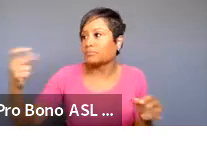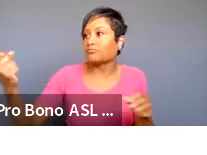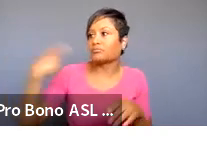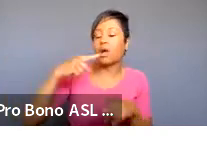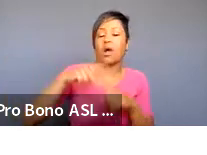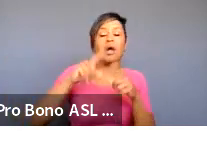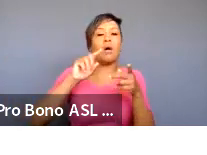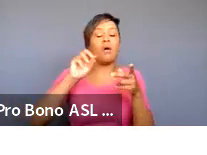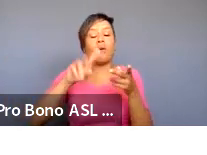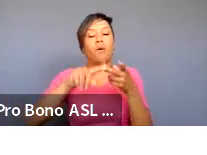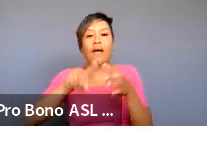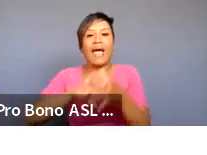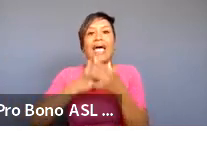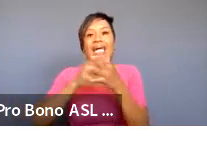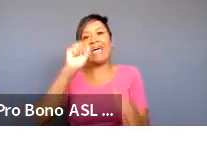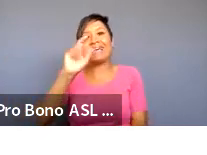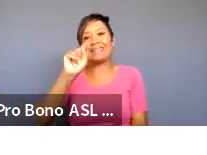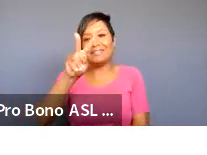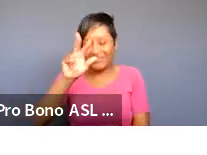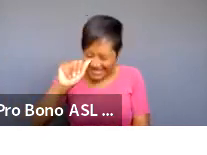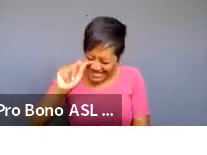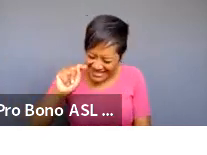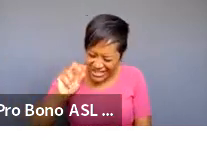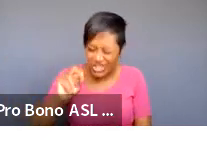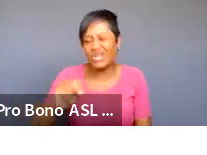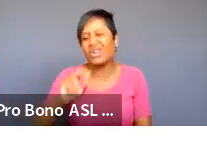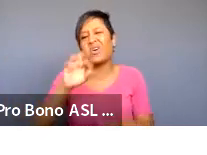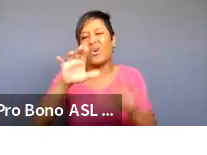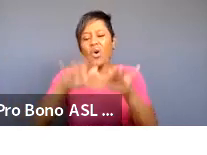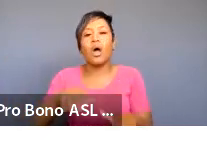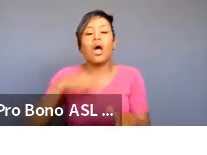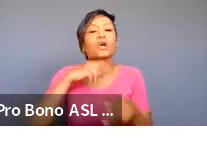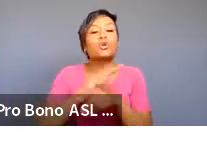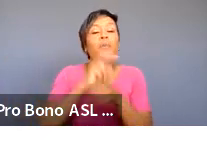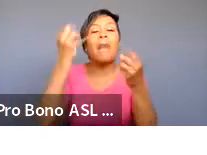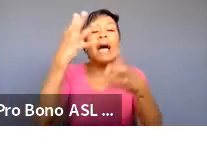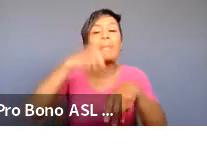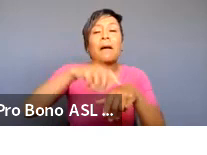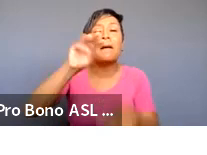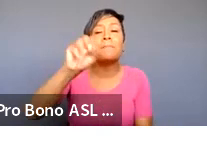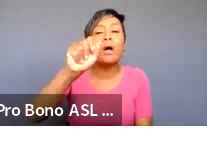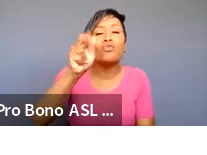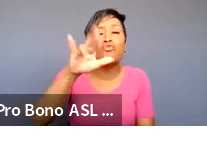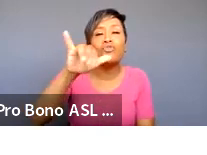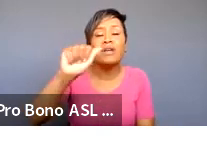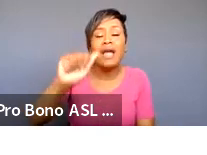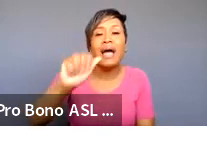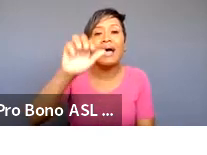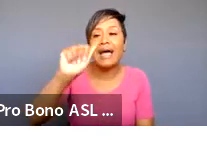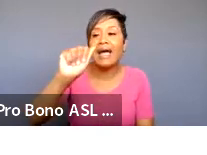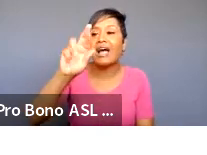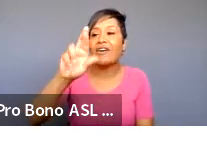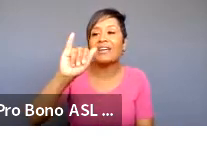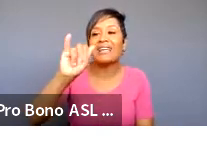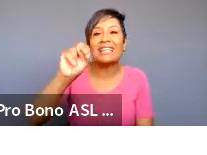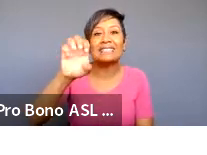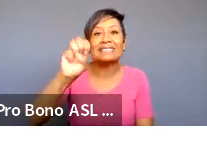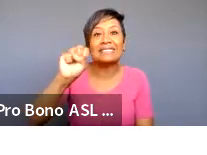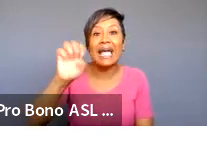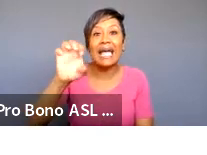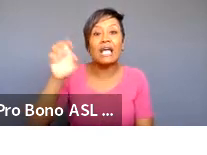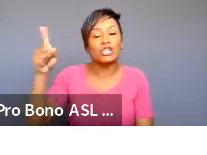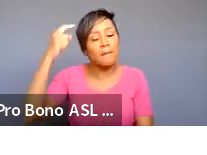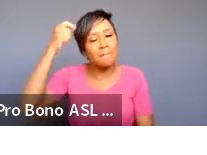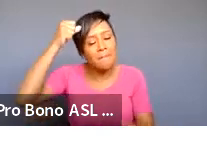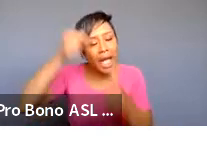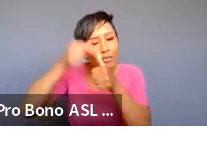used many times maria irene irene pornes's um memory jogging technique where you sit by